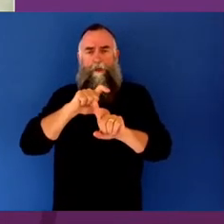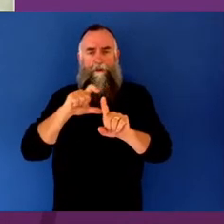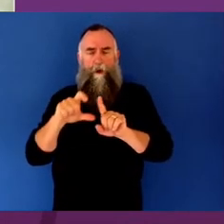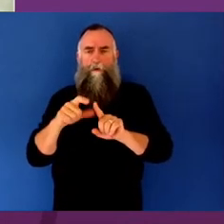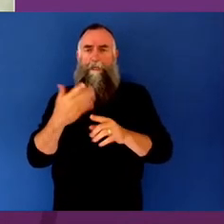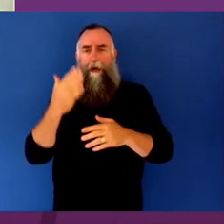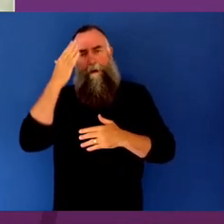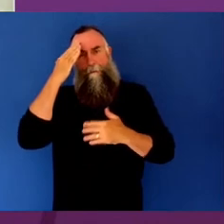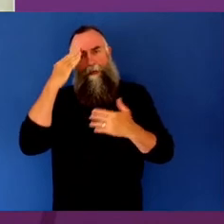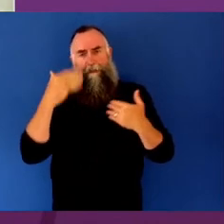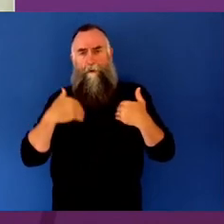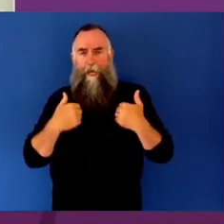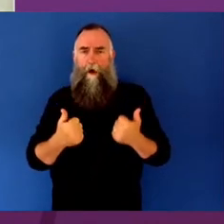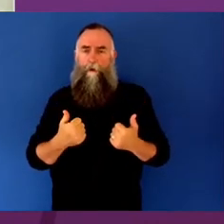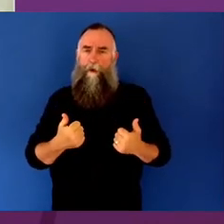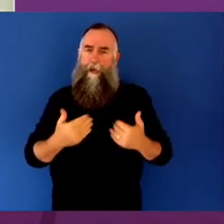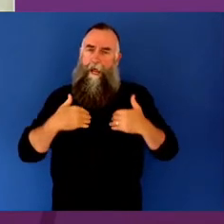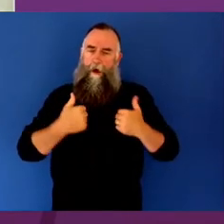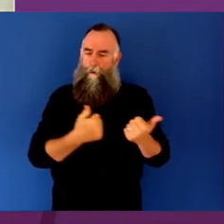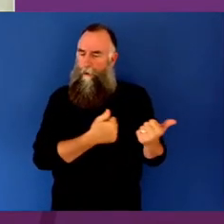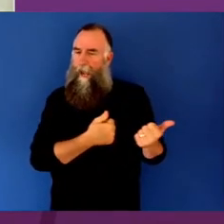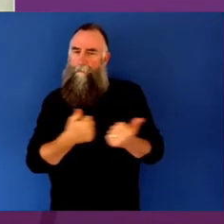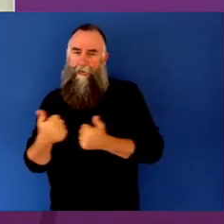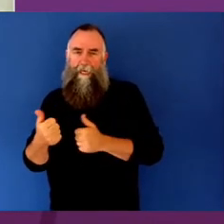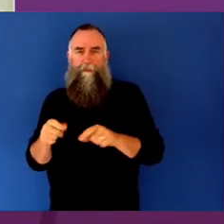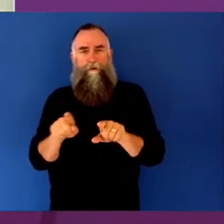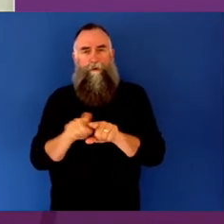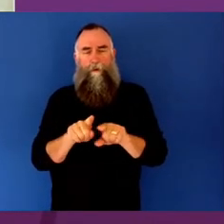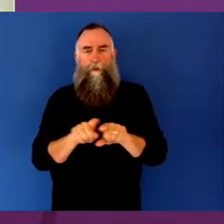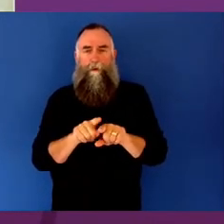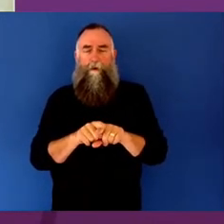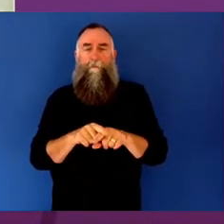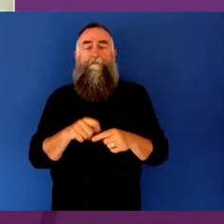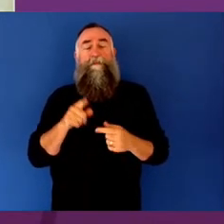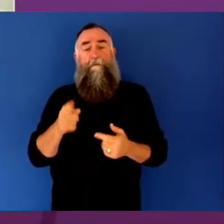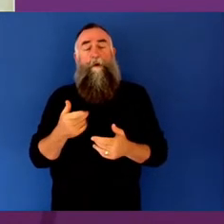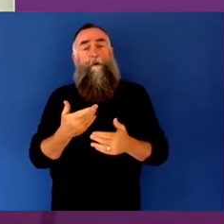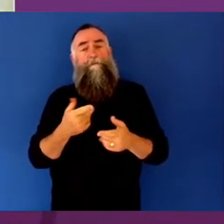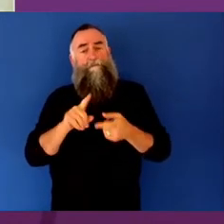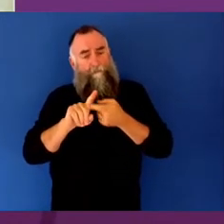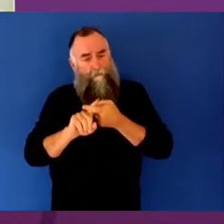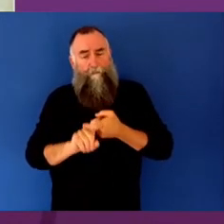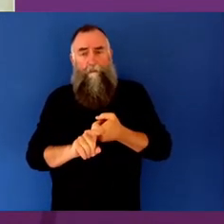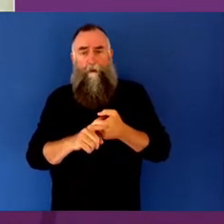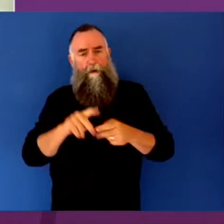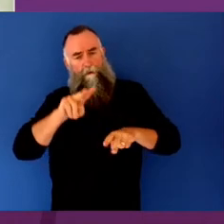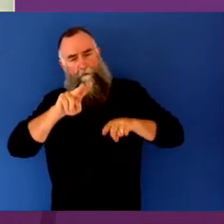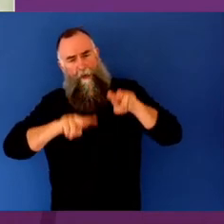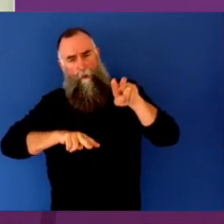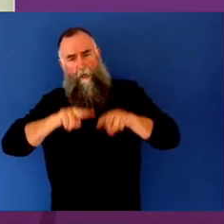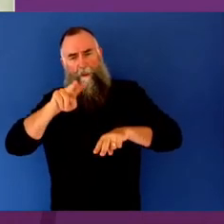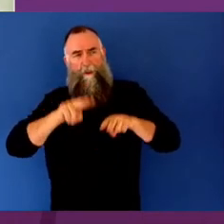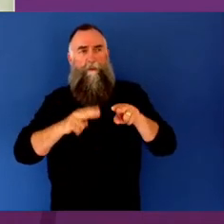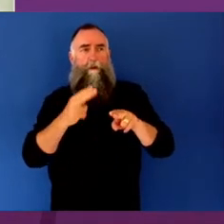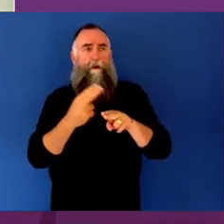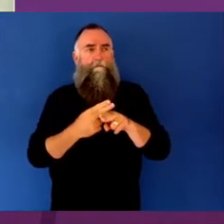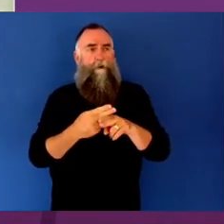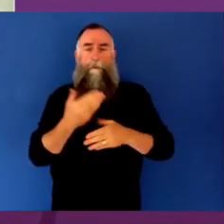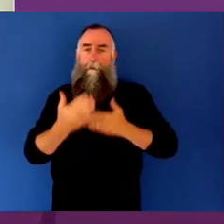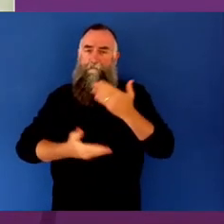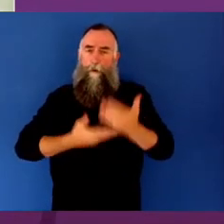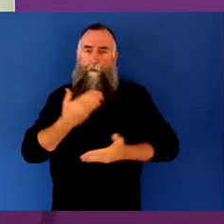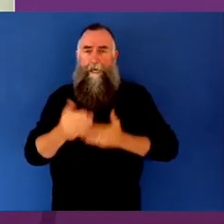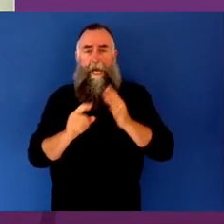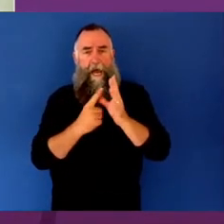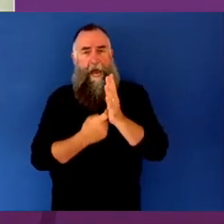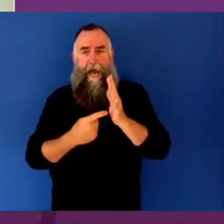particularly around implementation and evaluation, especially in the tech and performing arts industries. Her clinical practice